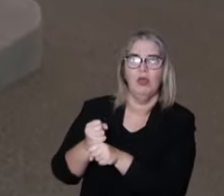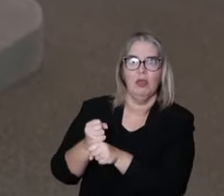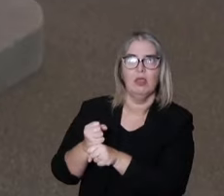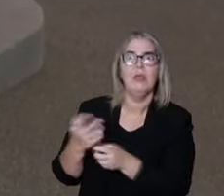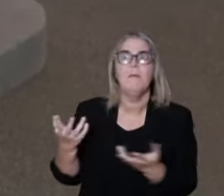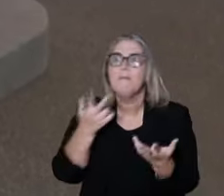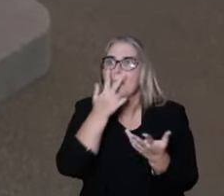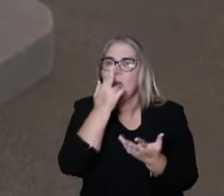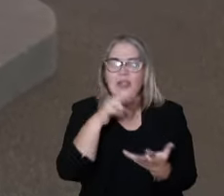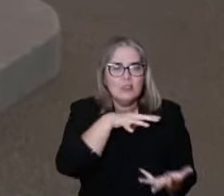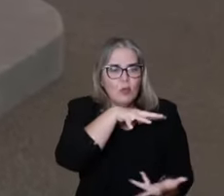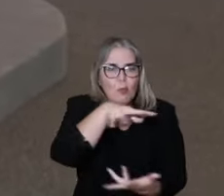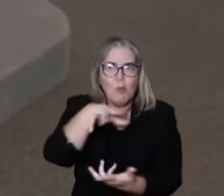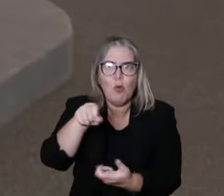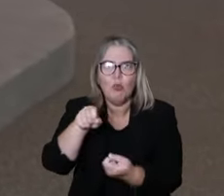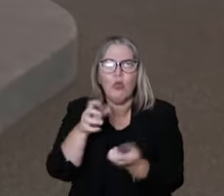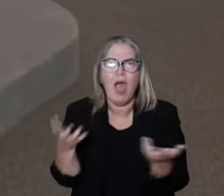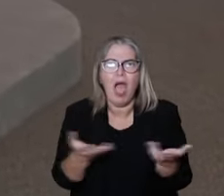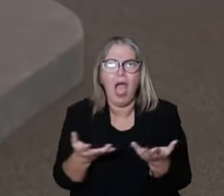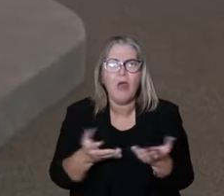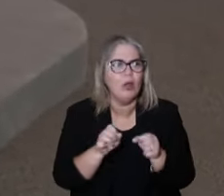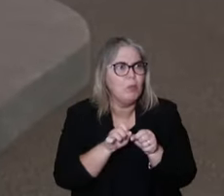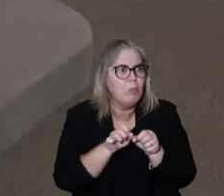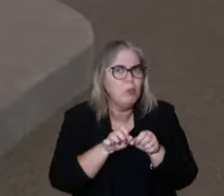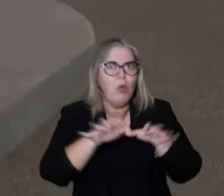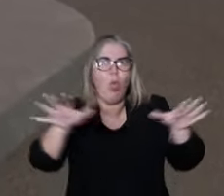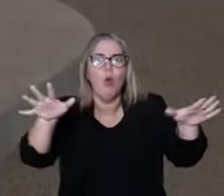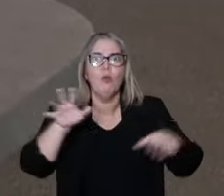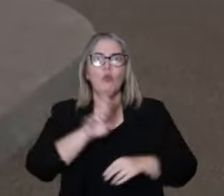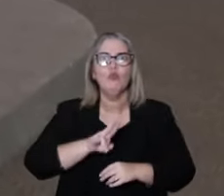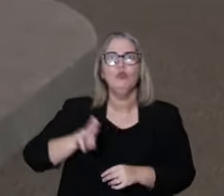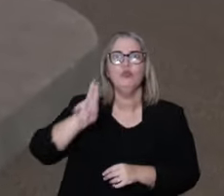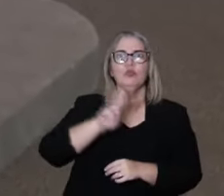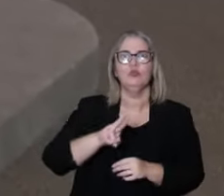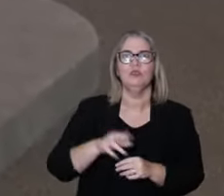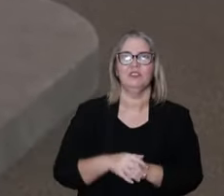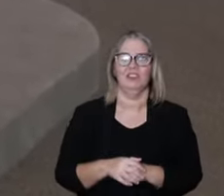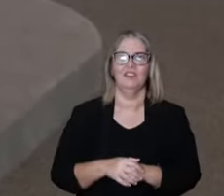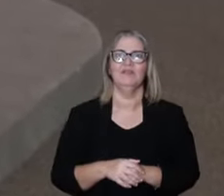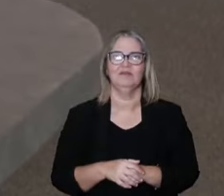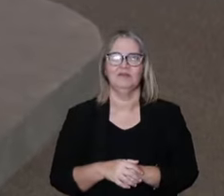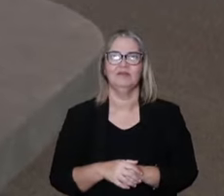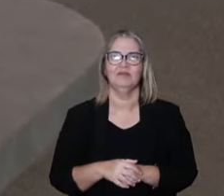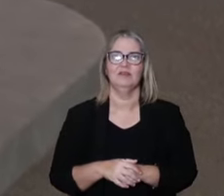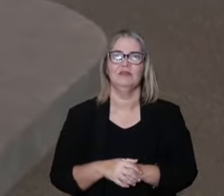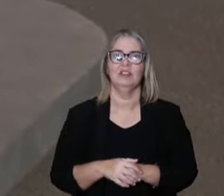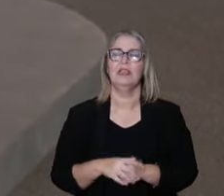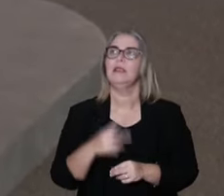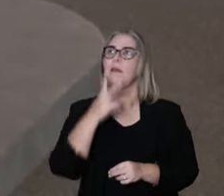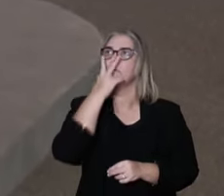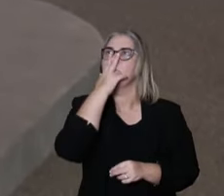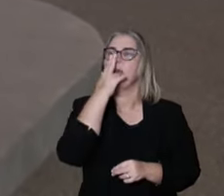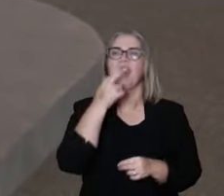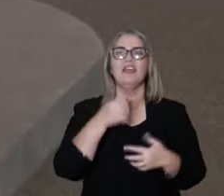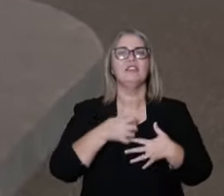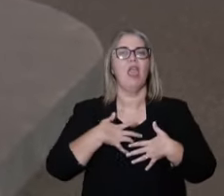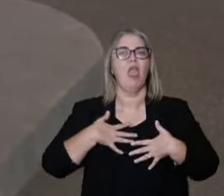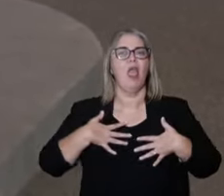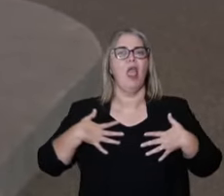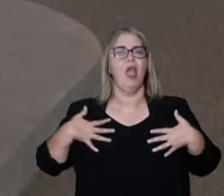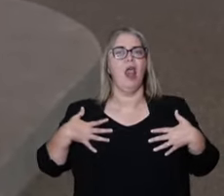Chinese that gained the world as a practice of meditative movement,